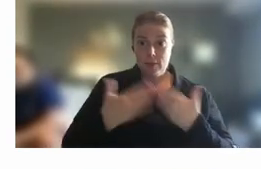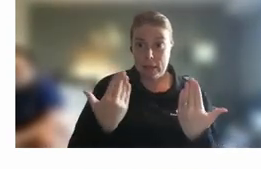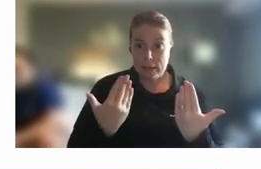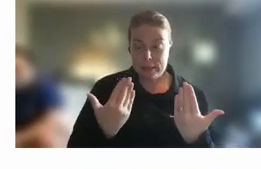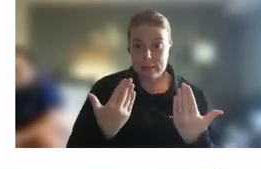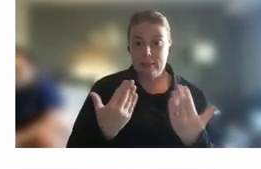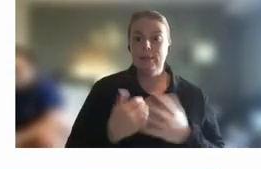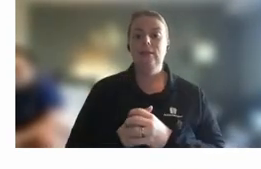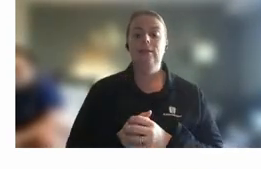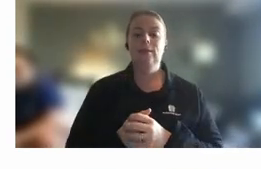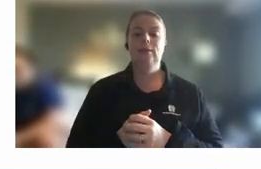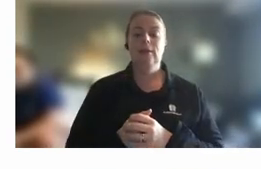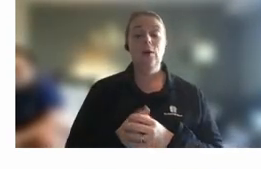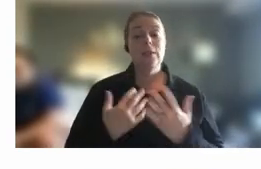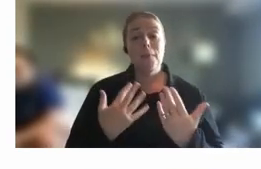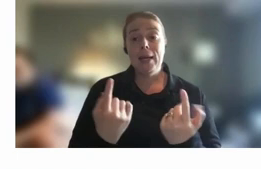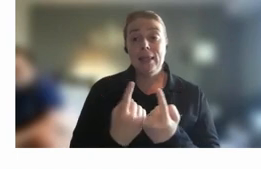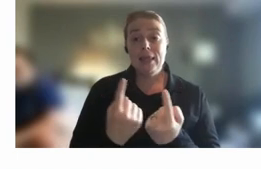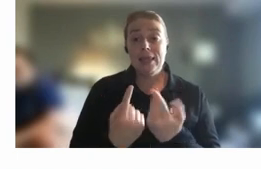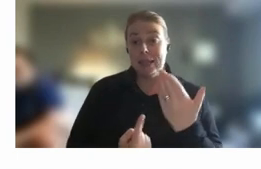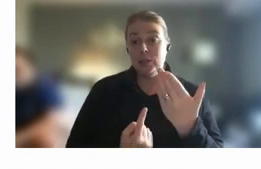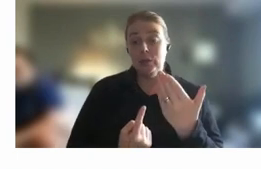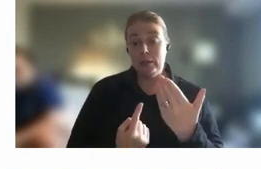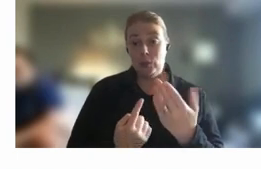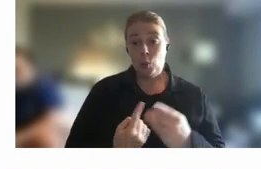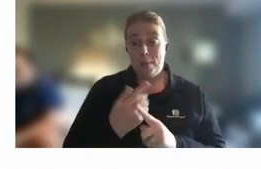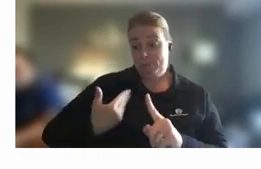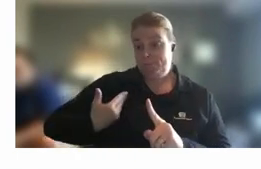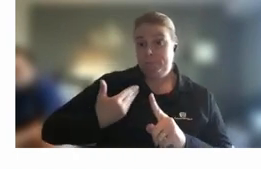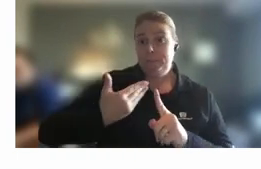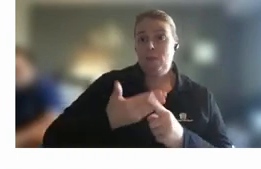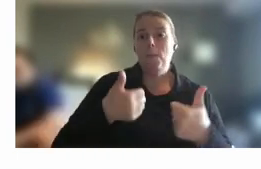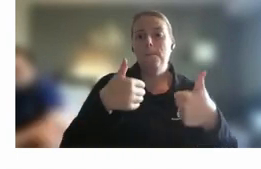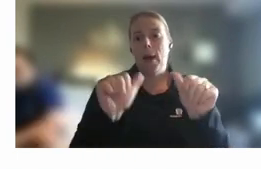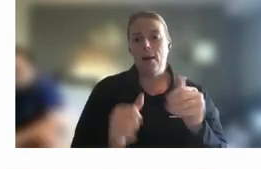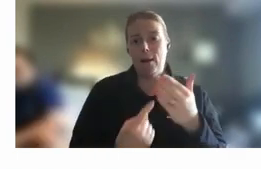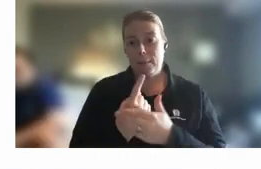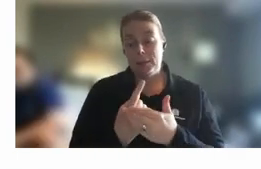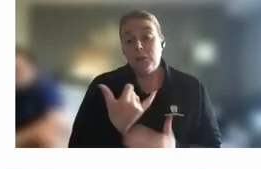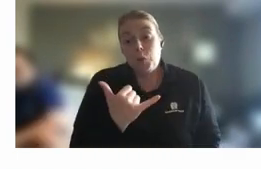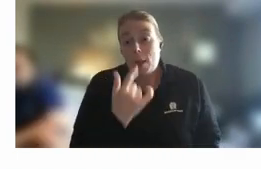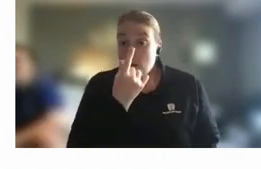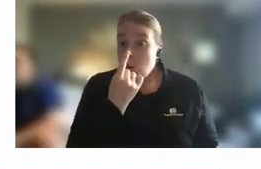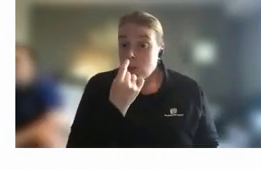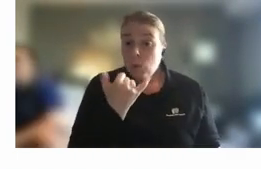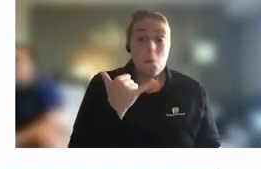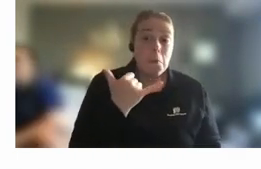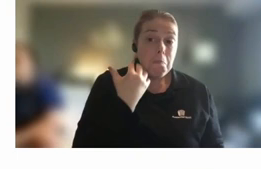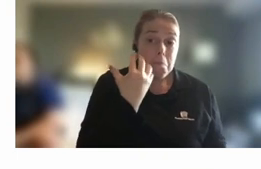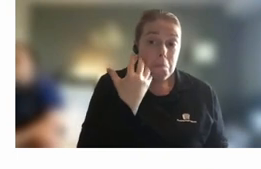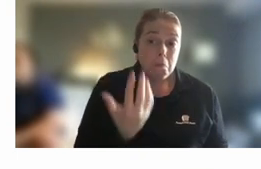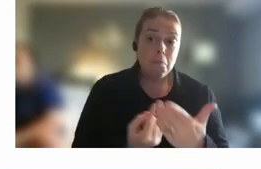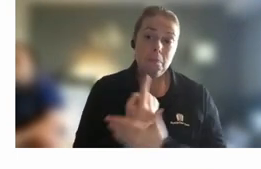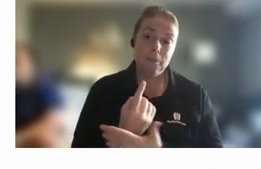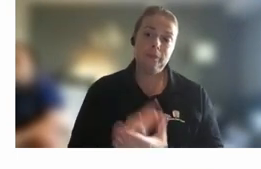and lots of things that had to happen for for that to work so who knows like maybe maybe it's on the cards maybe it's in our future um and certainly